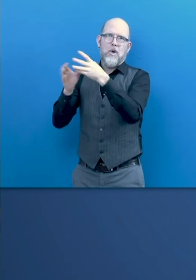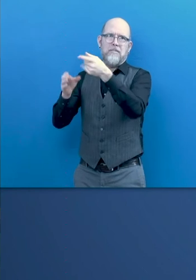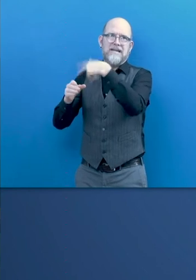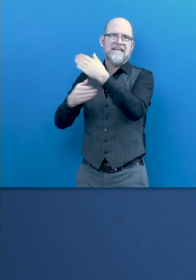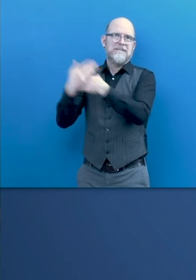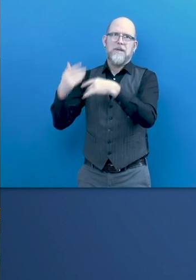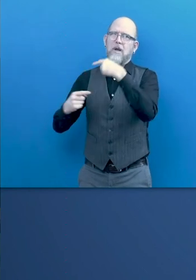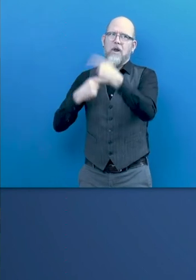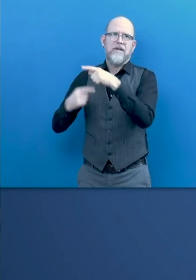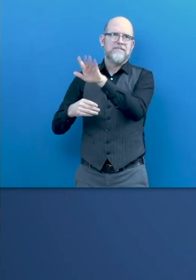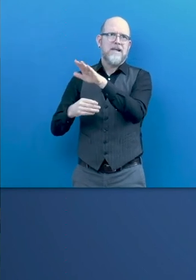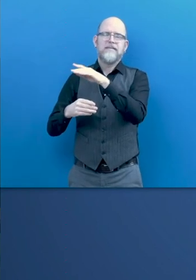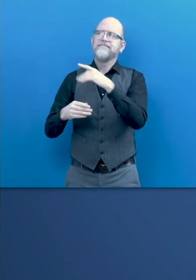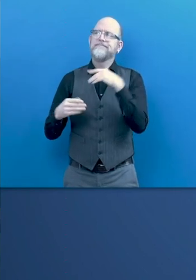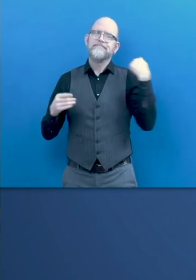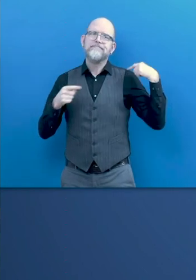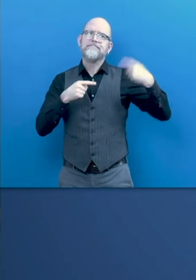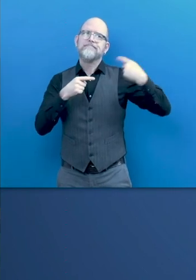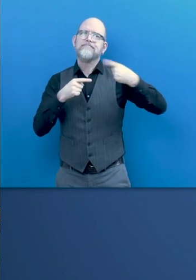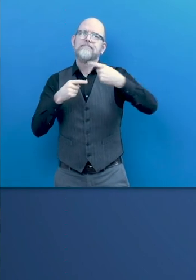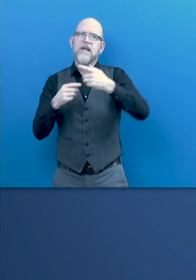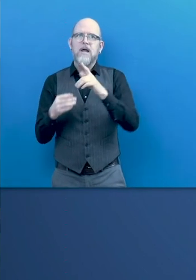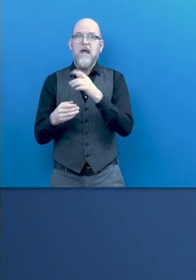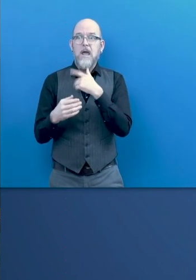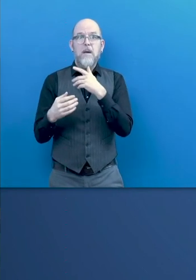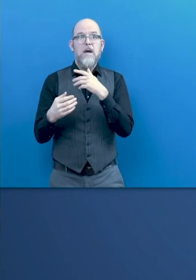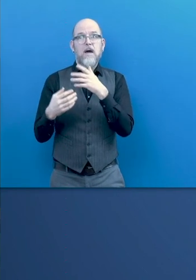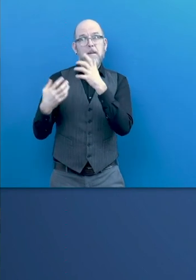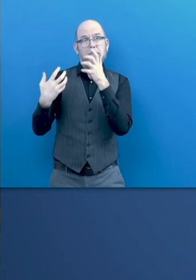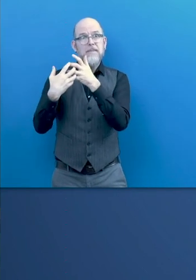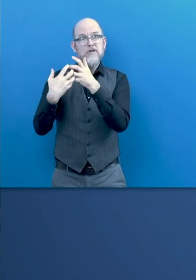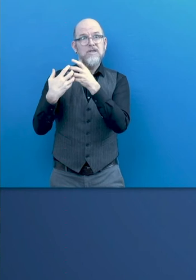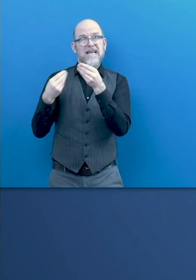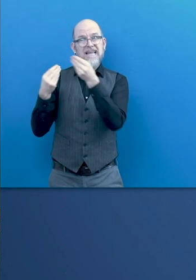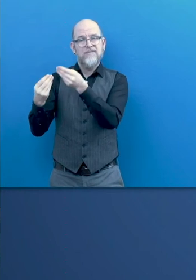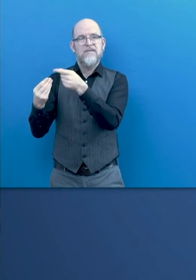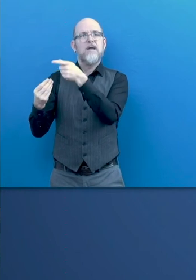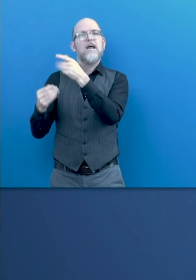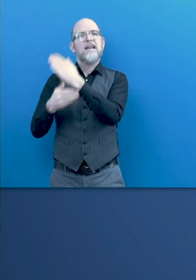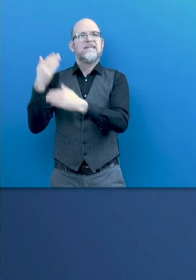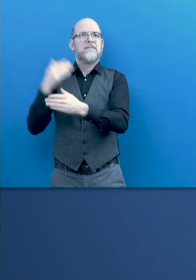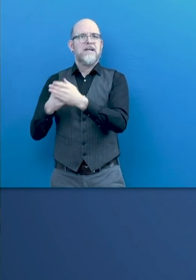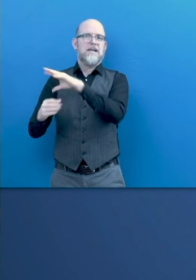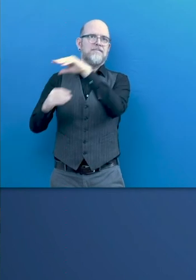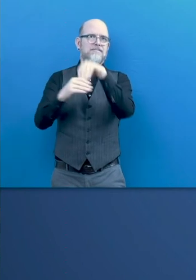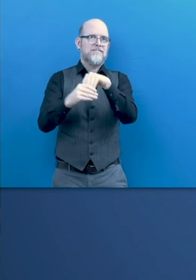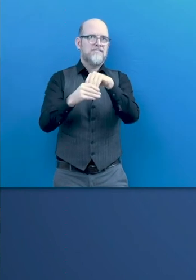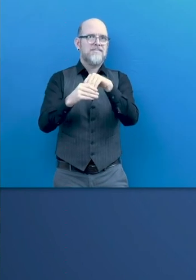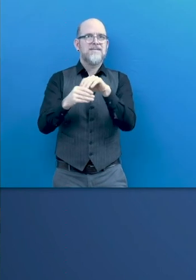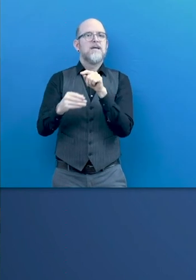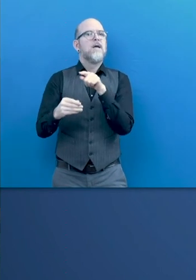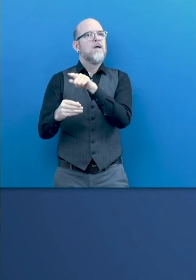so our disabled community because they've always had to do it. They've always had to face challenges that seem to be insurmountable.